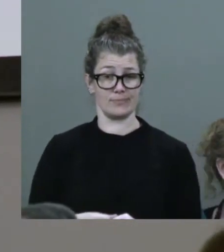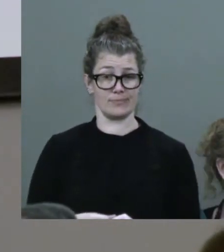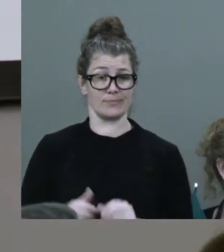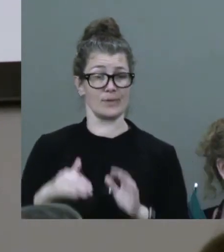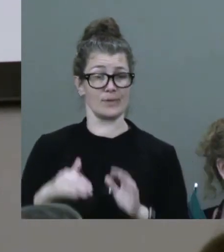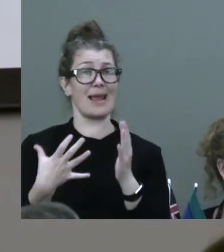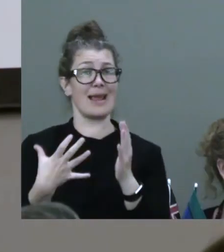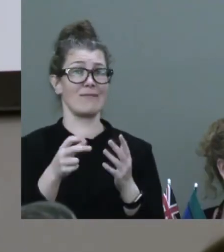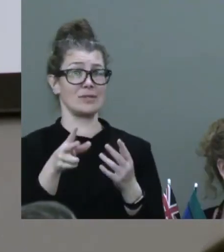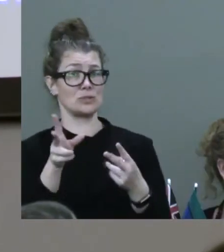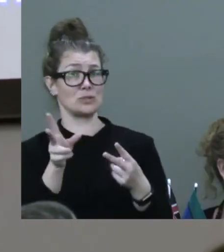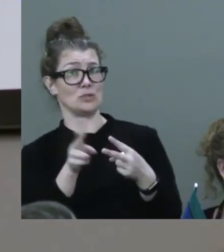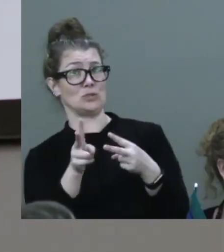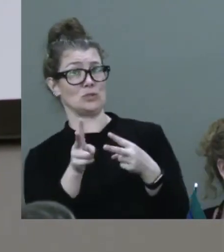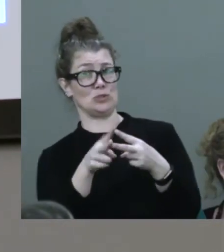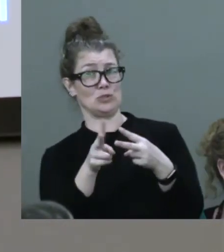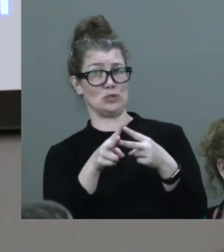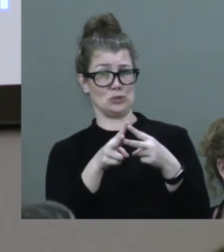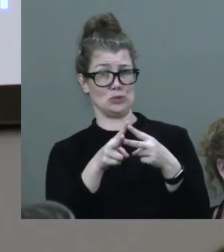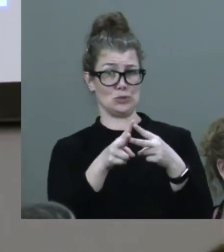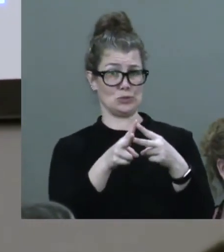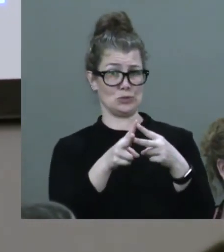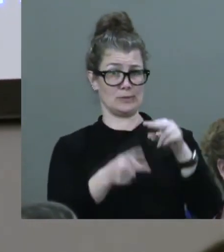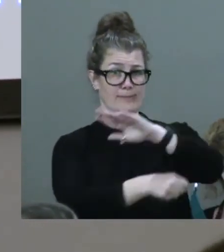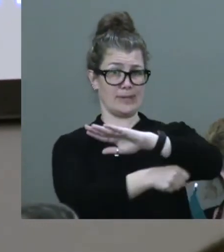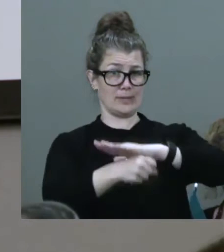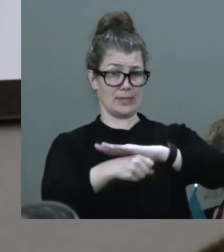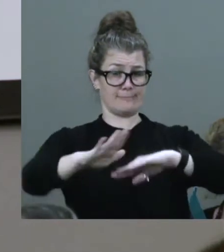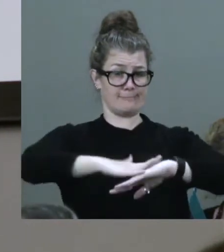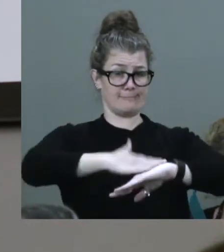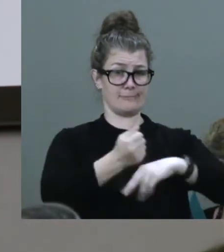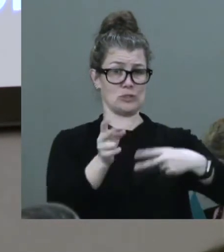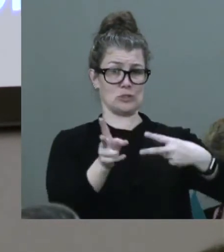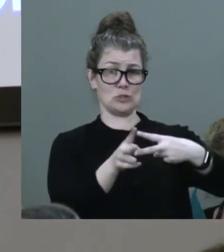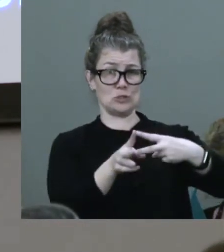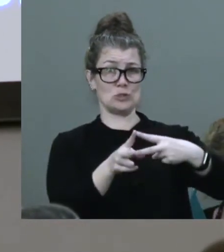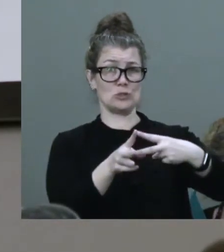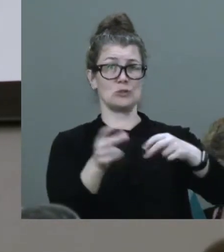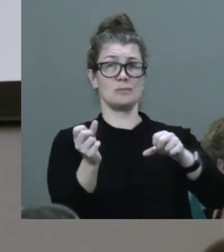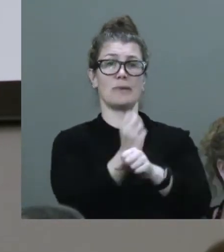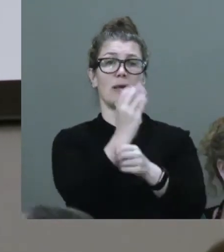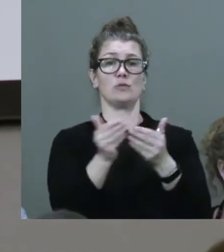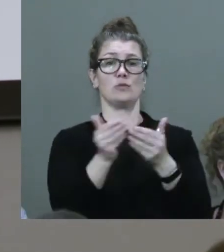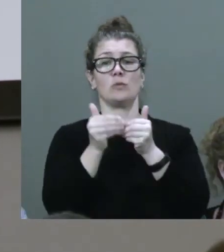institutional foundations that are needed to create that shared future.